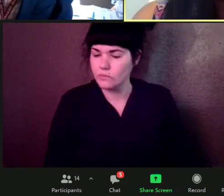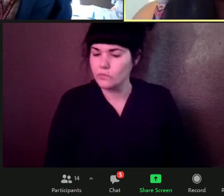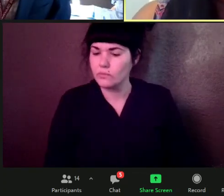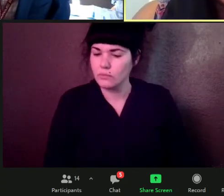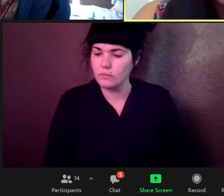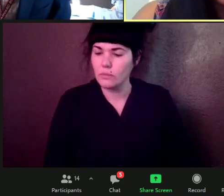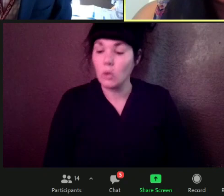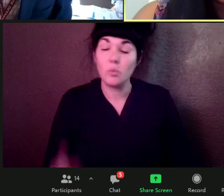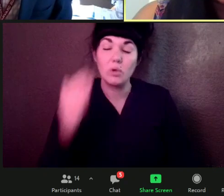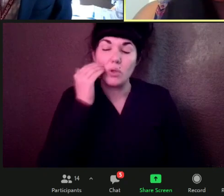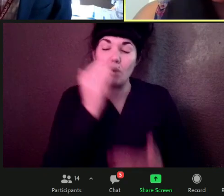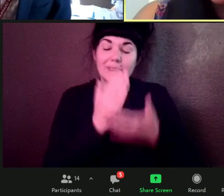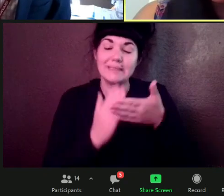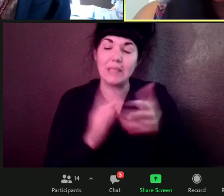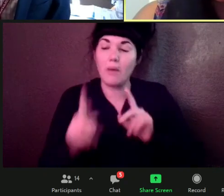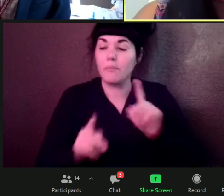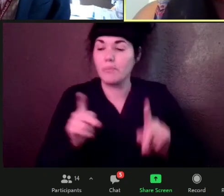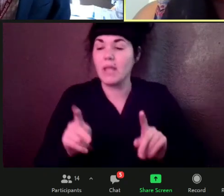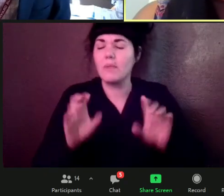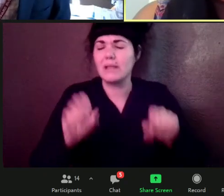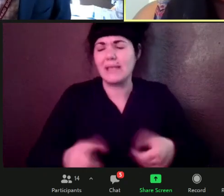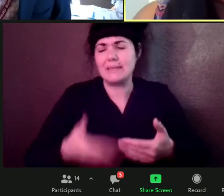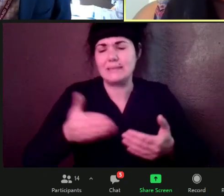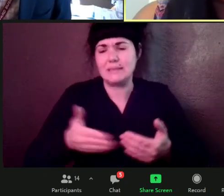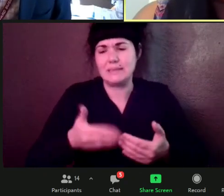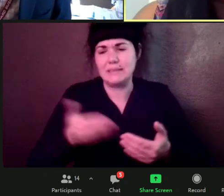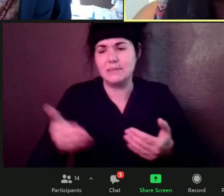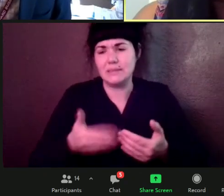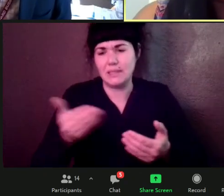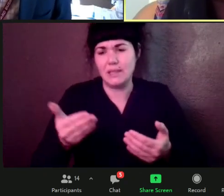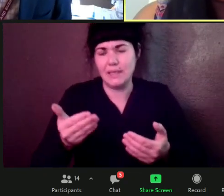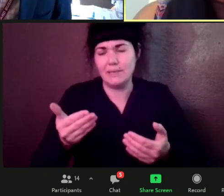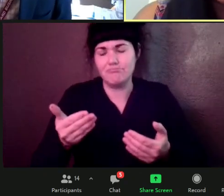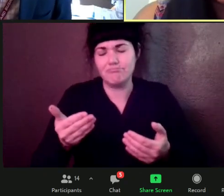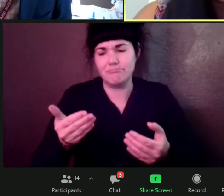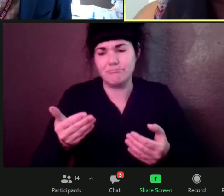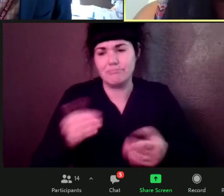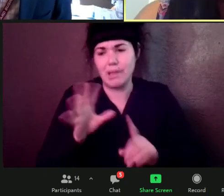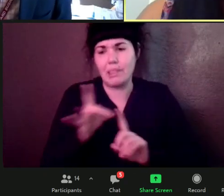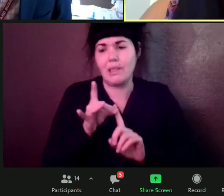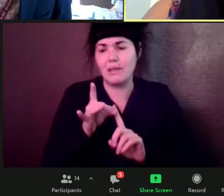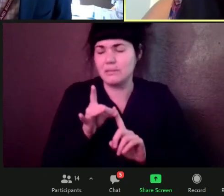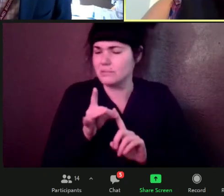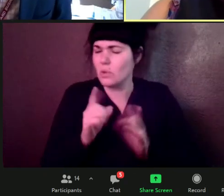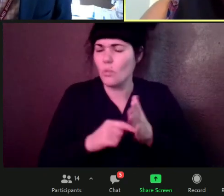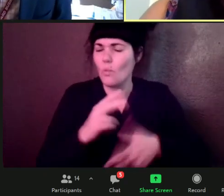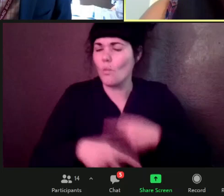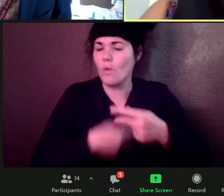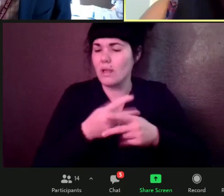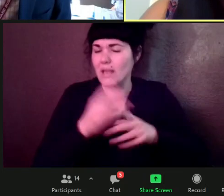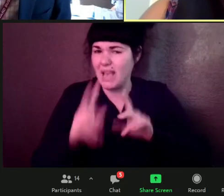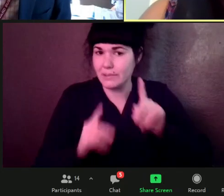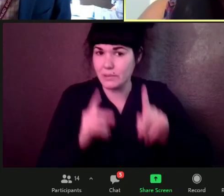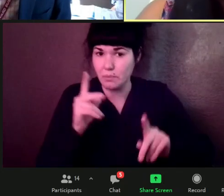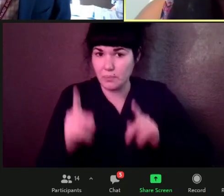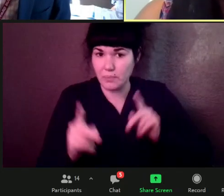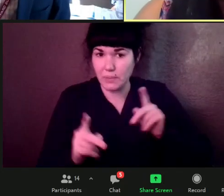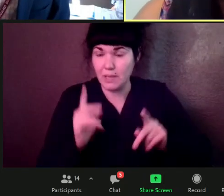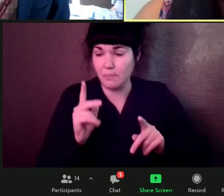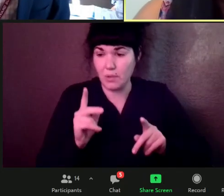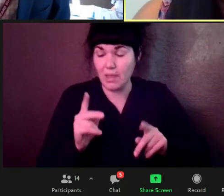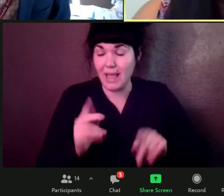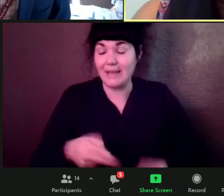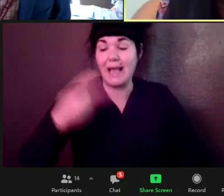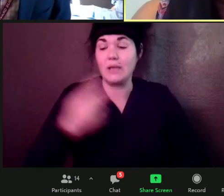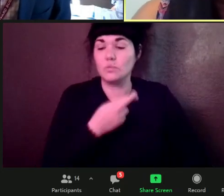are there specific, you know, can you, can you just name some, some, some people who might be more vulnerable to this? Are kids more vulnerable than adults, for example? Um,